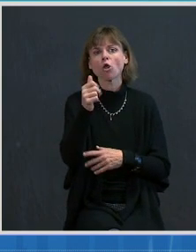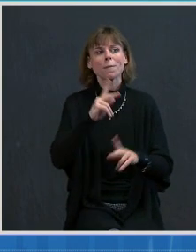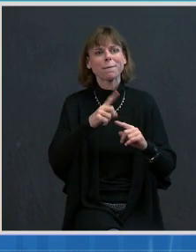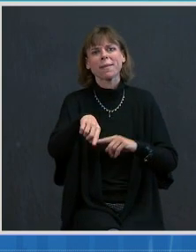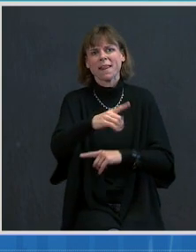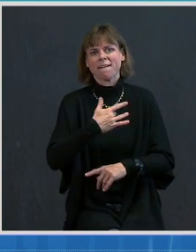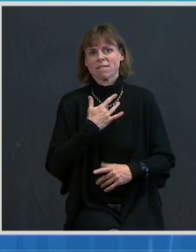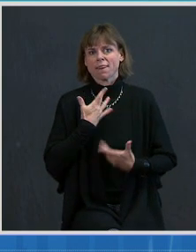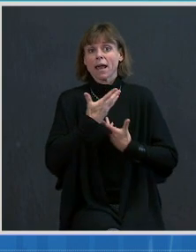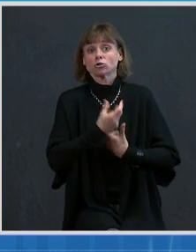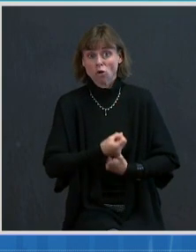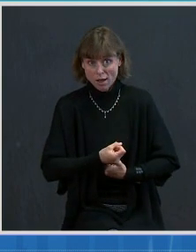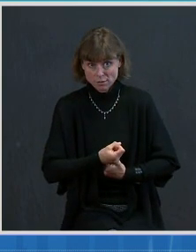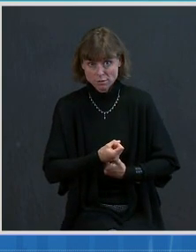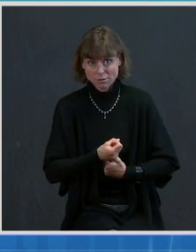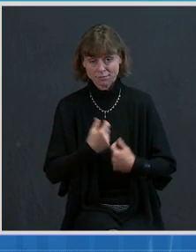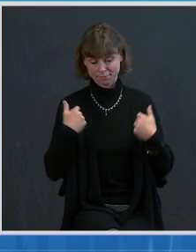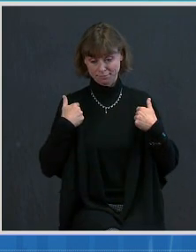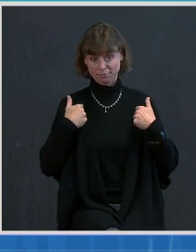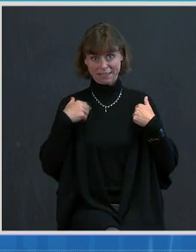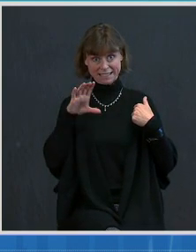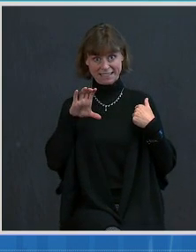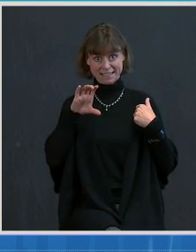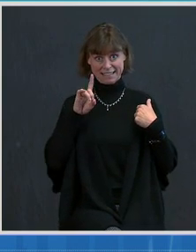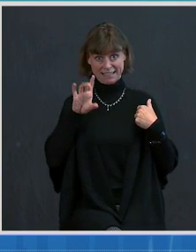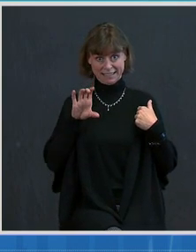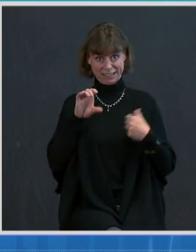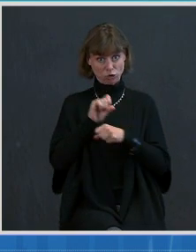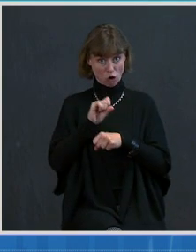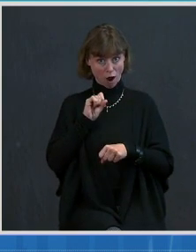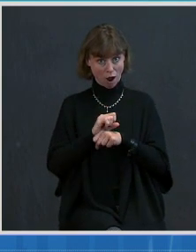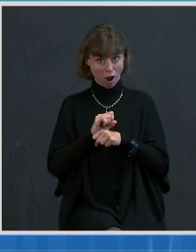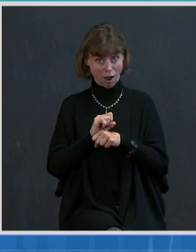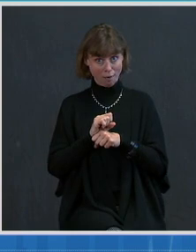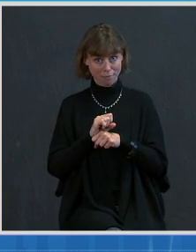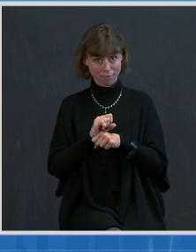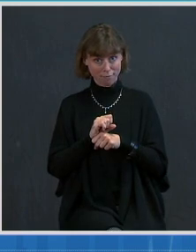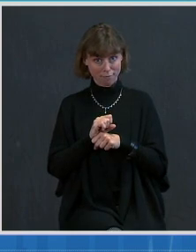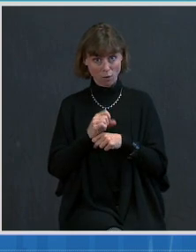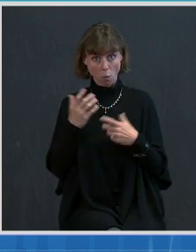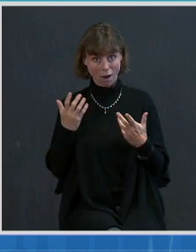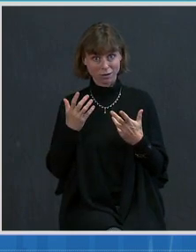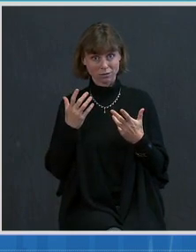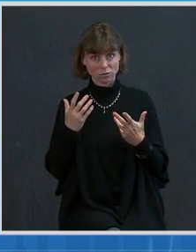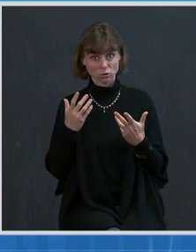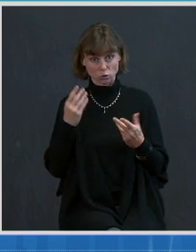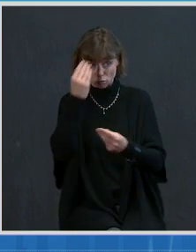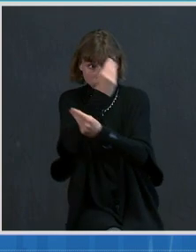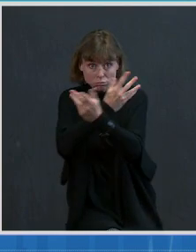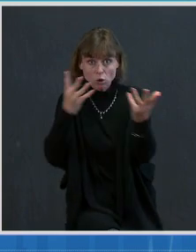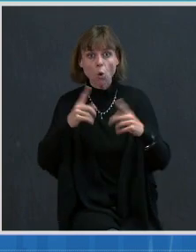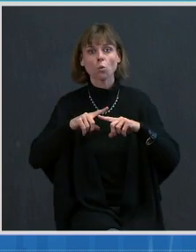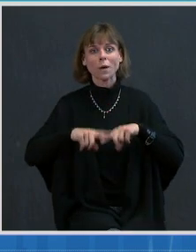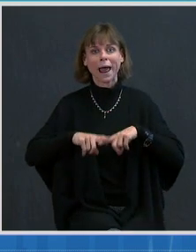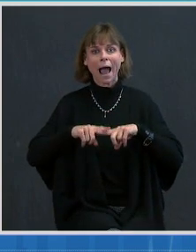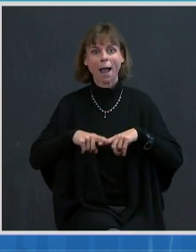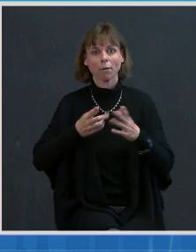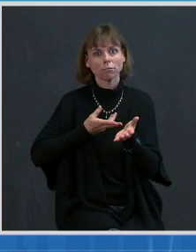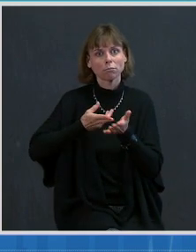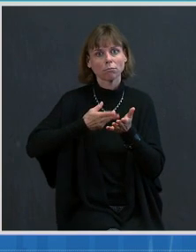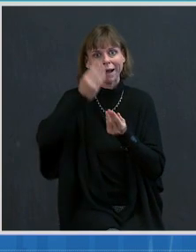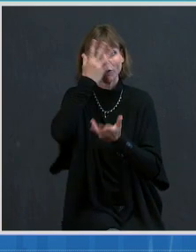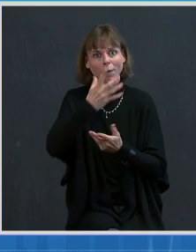trust. And our job, and I think the CDC have been doing a marvelous job at this, is to get reliable information out to people.